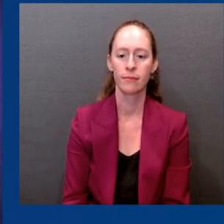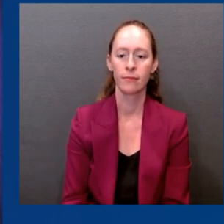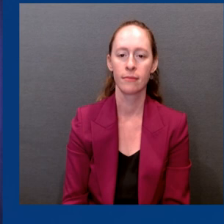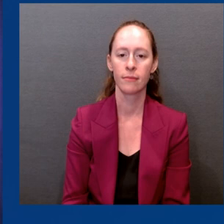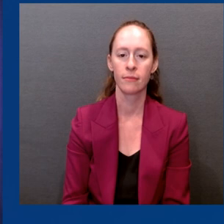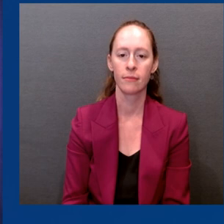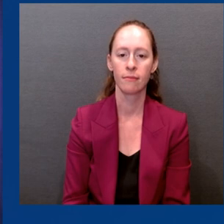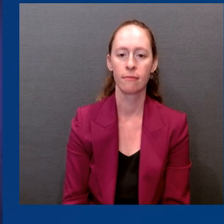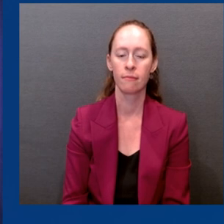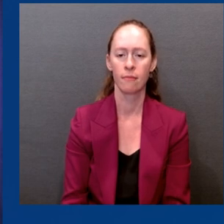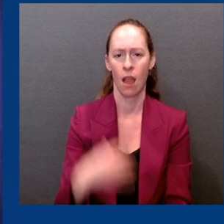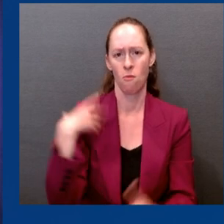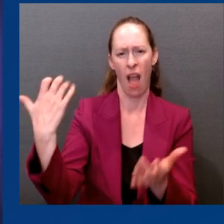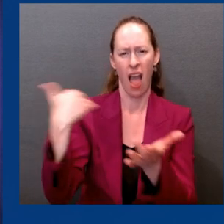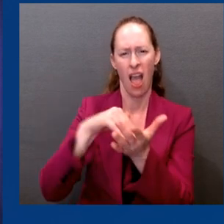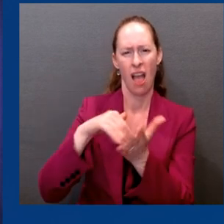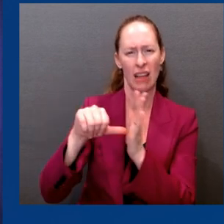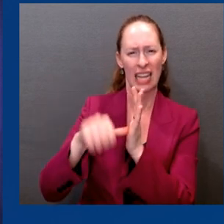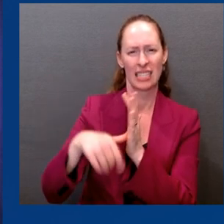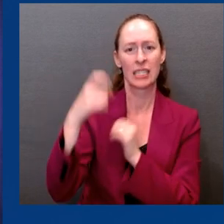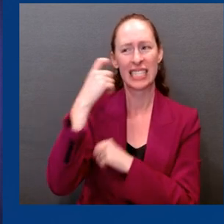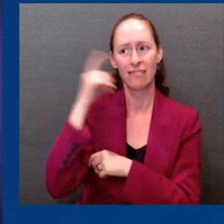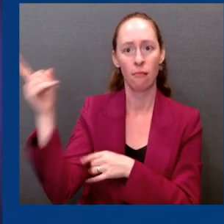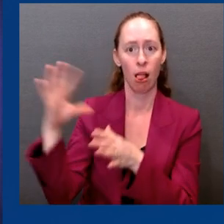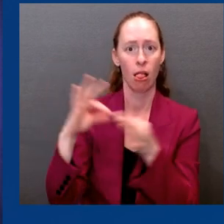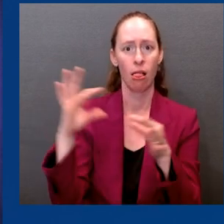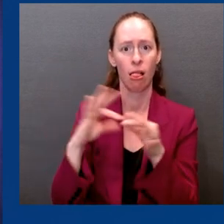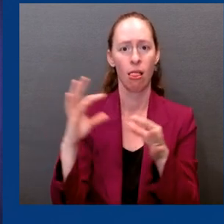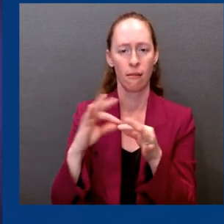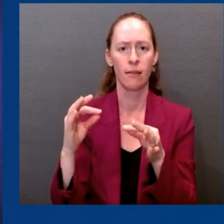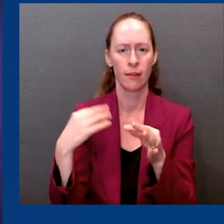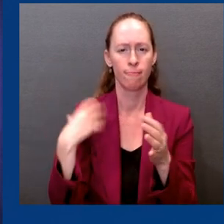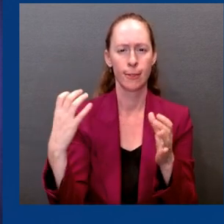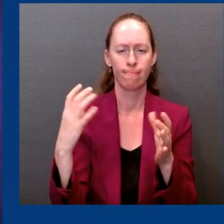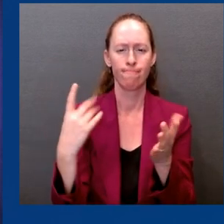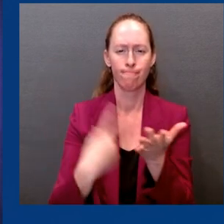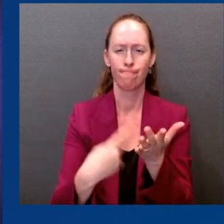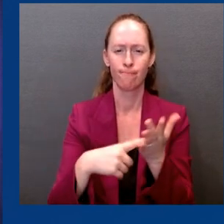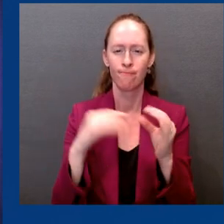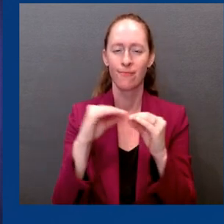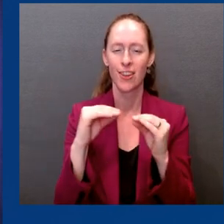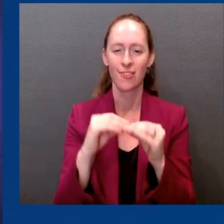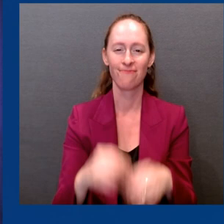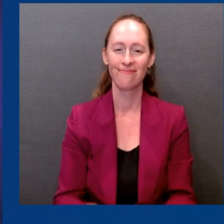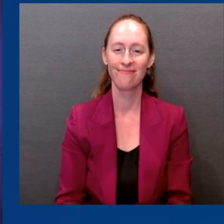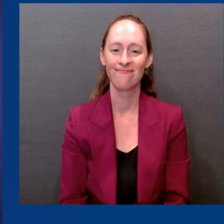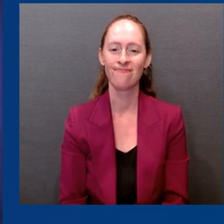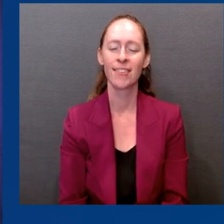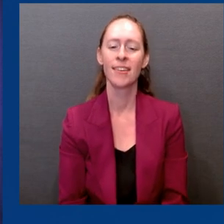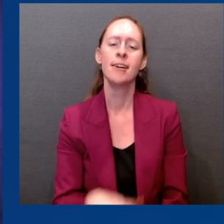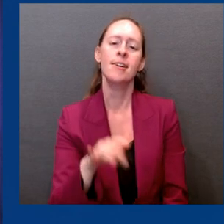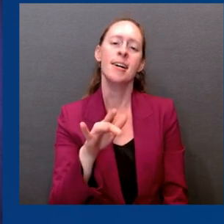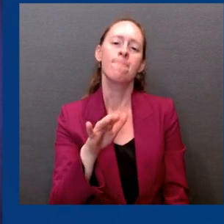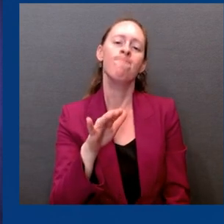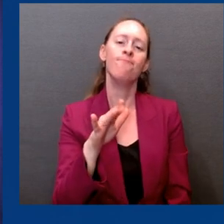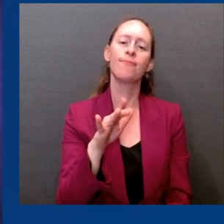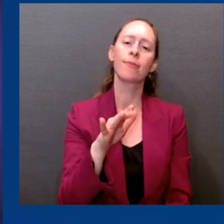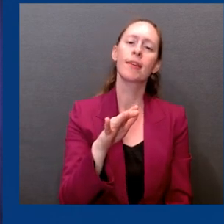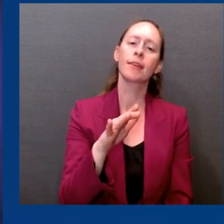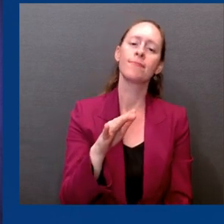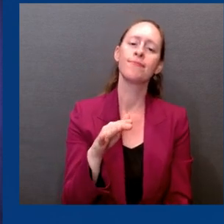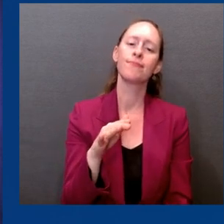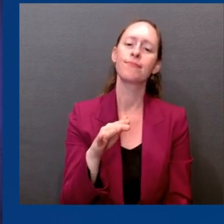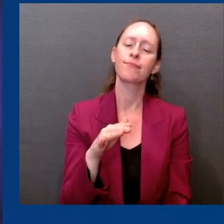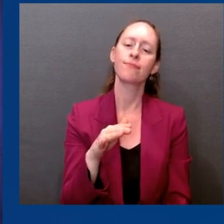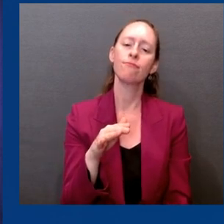has been not adequately appreciated, which is the administration's commitment to ensuring that all